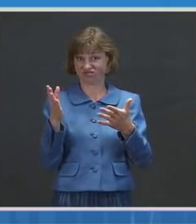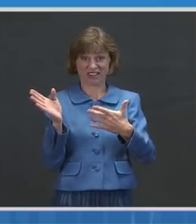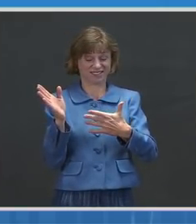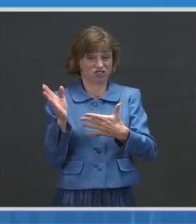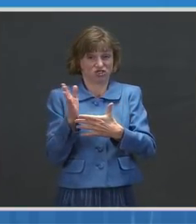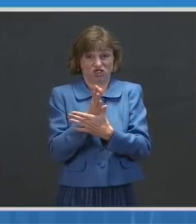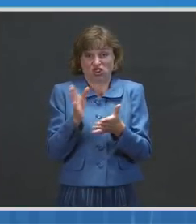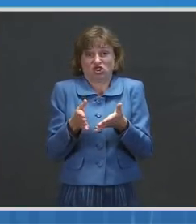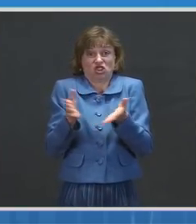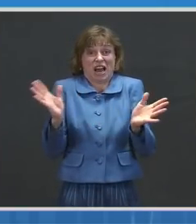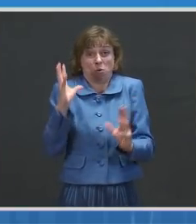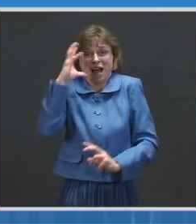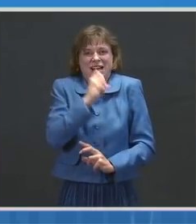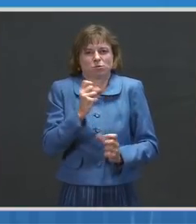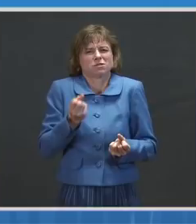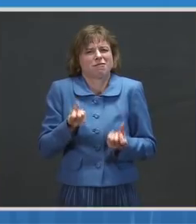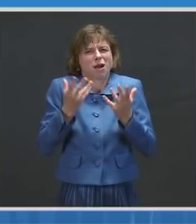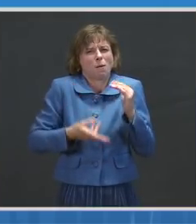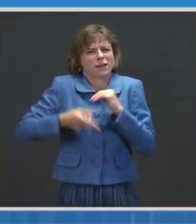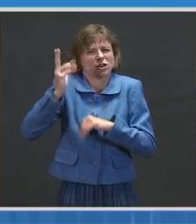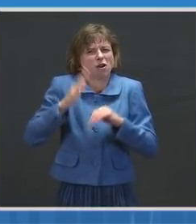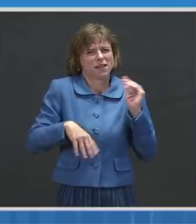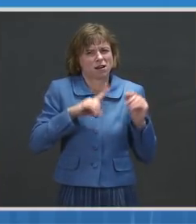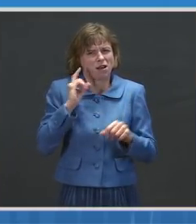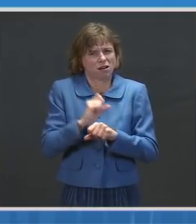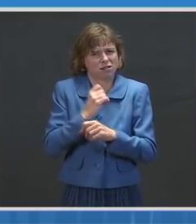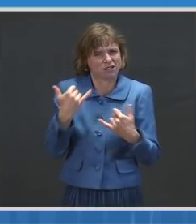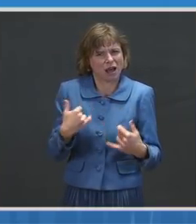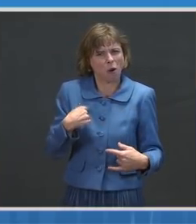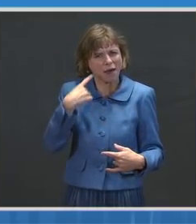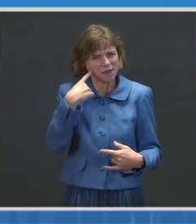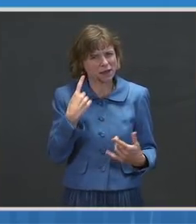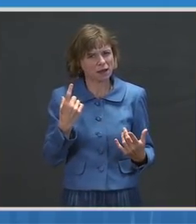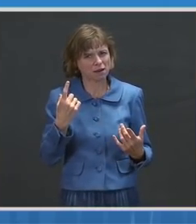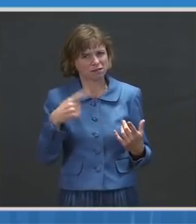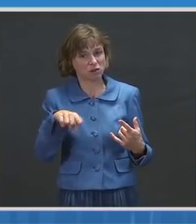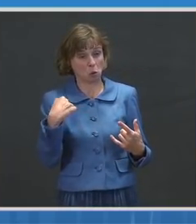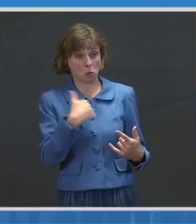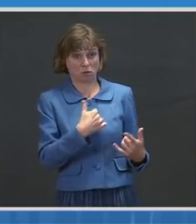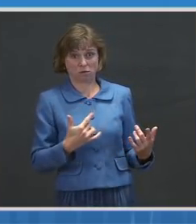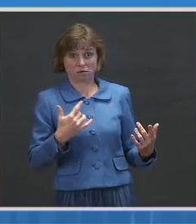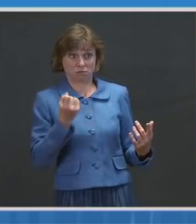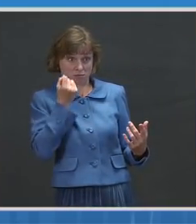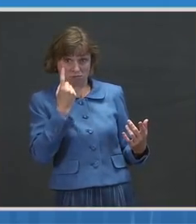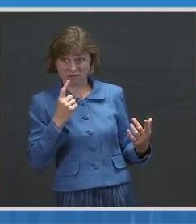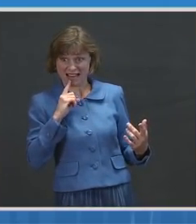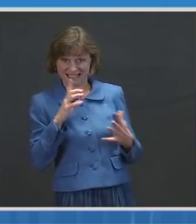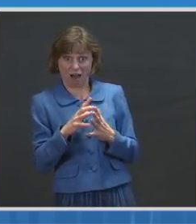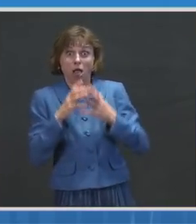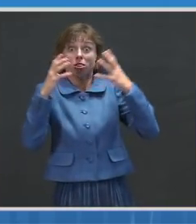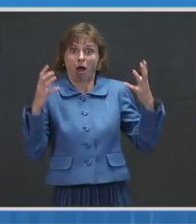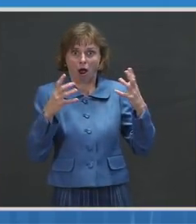is than what we actually know right now? Because I think the understanding is that it's a lot higher than what we know. Is that correct?